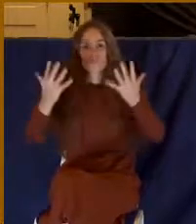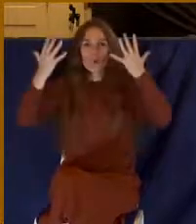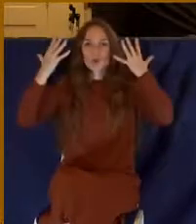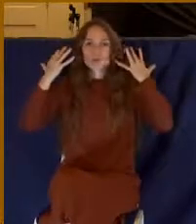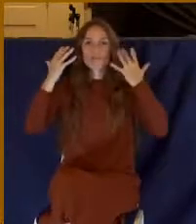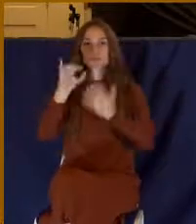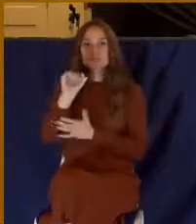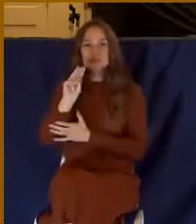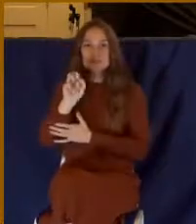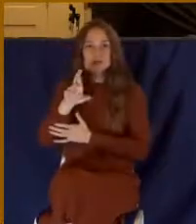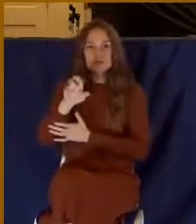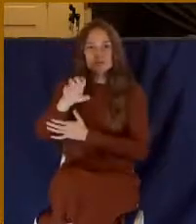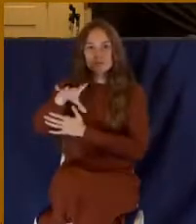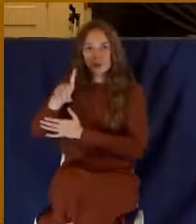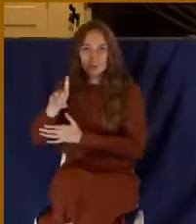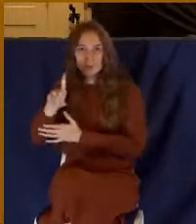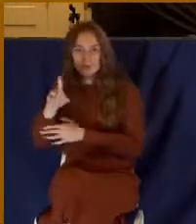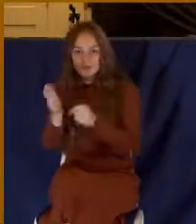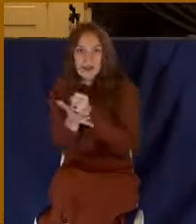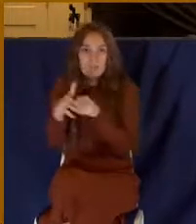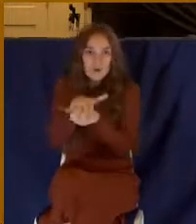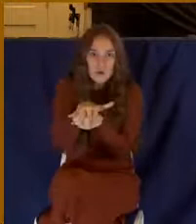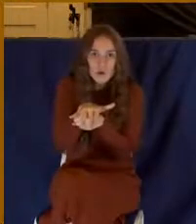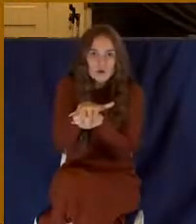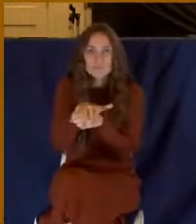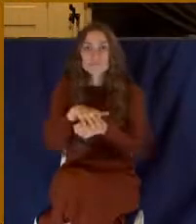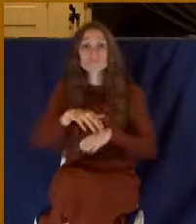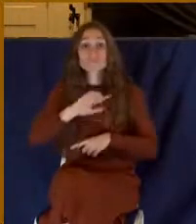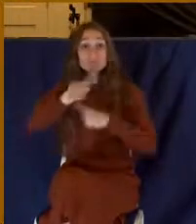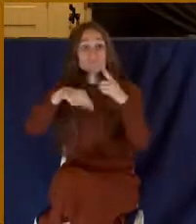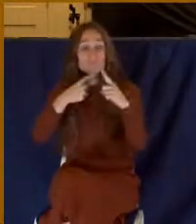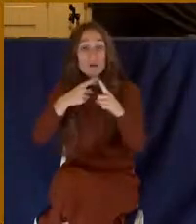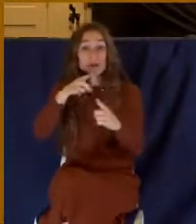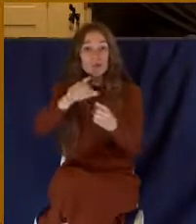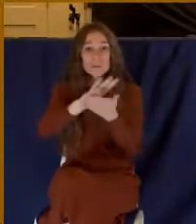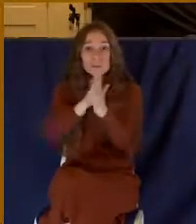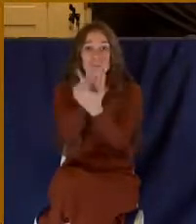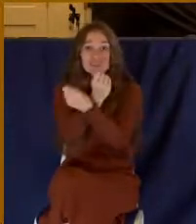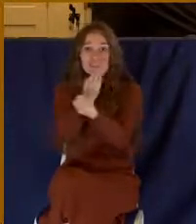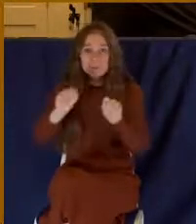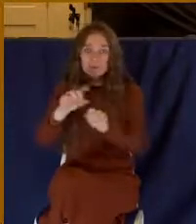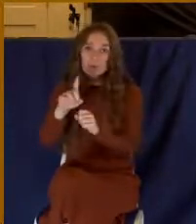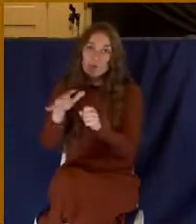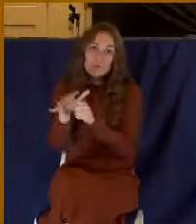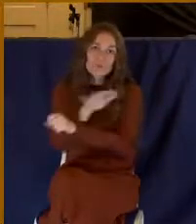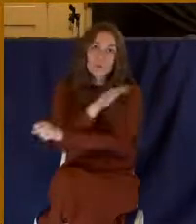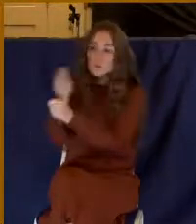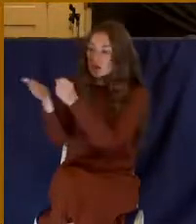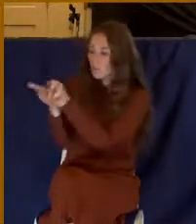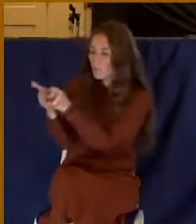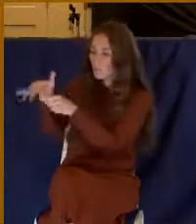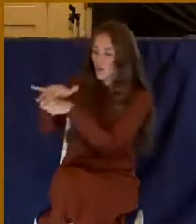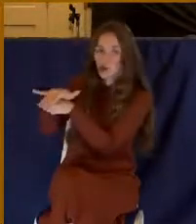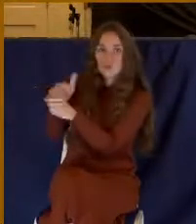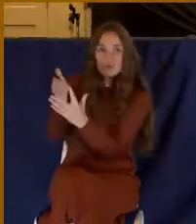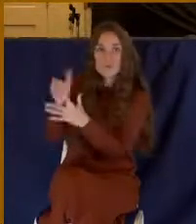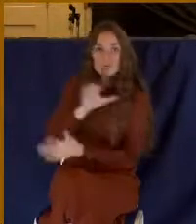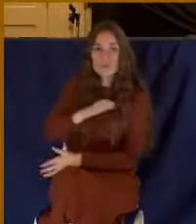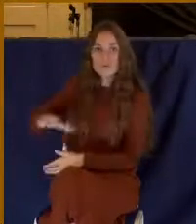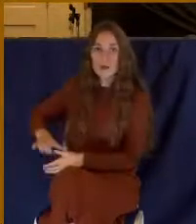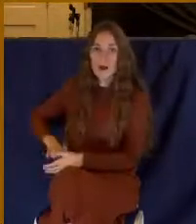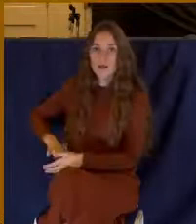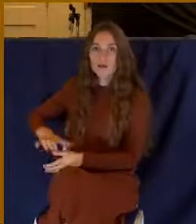is that the moment you got saved, you were fully immersed into Christ. That's the point.